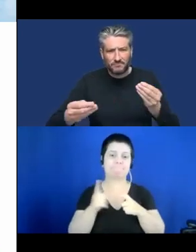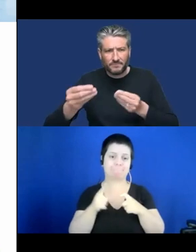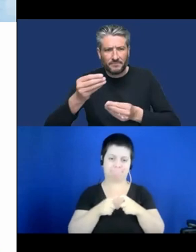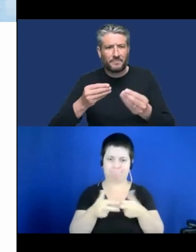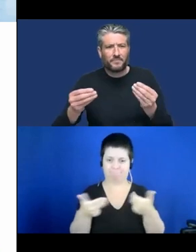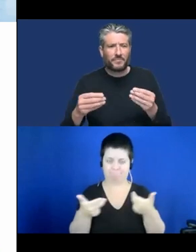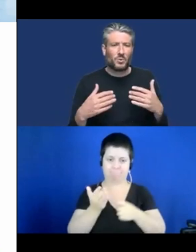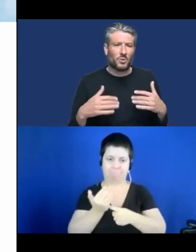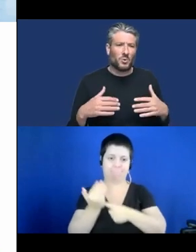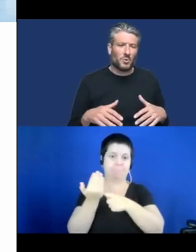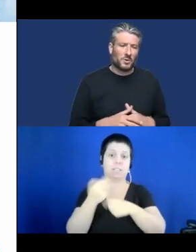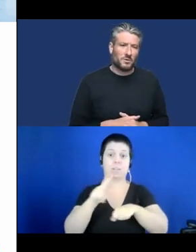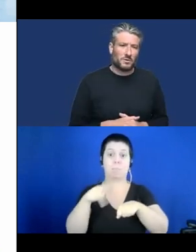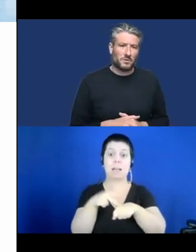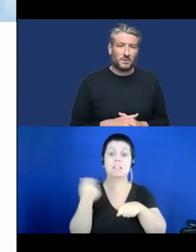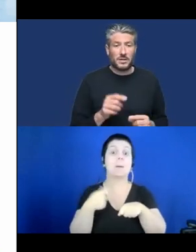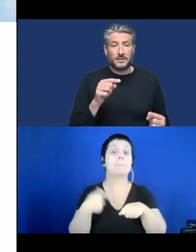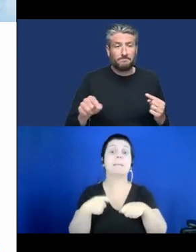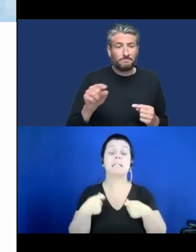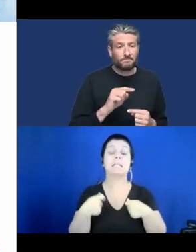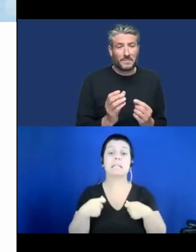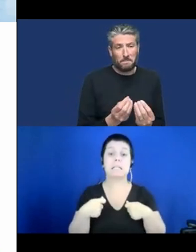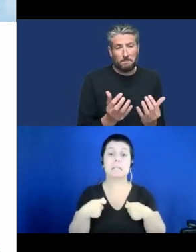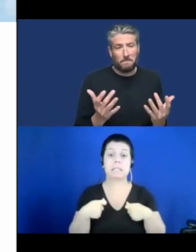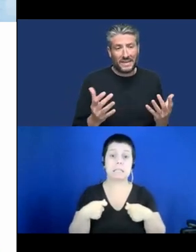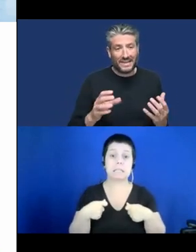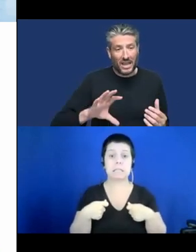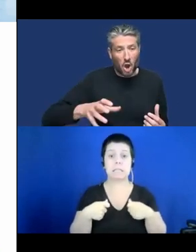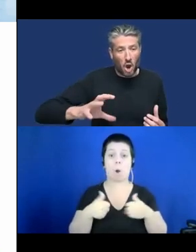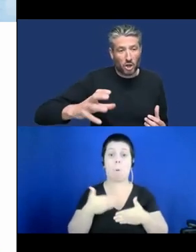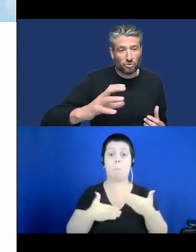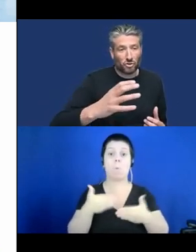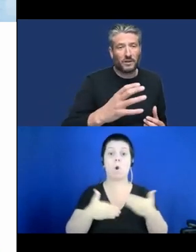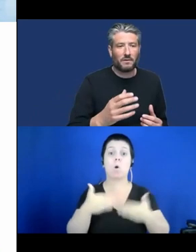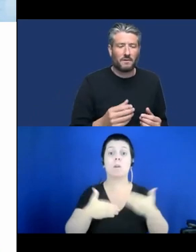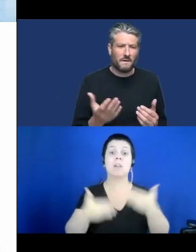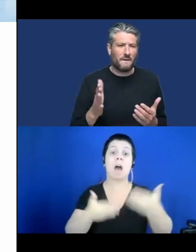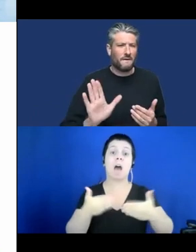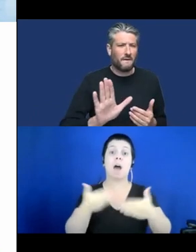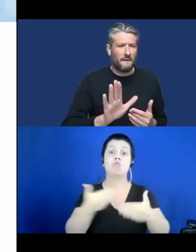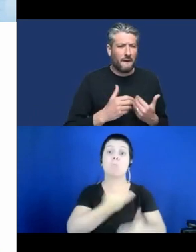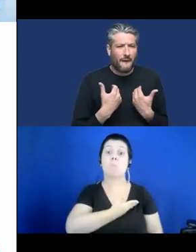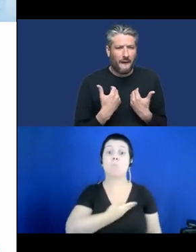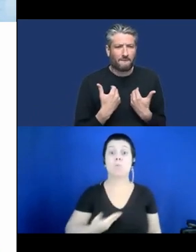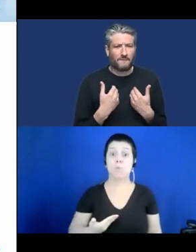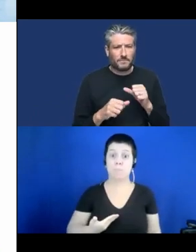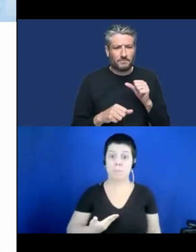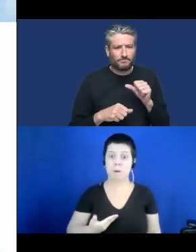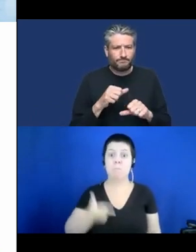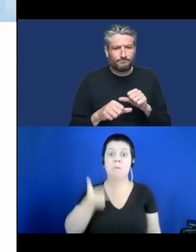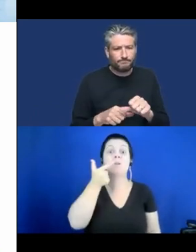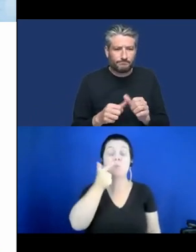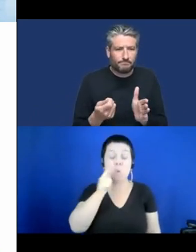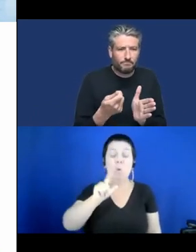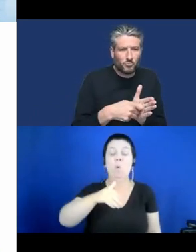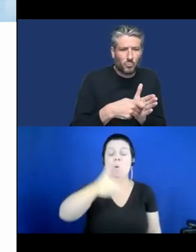required to go through a public procurement process with a product in order to get the product on the market